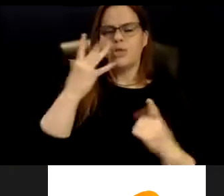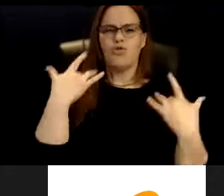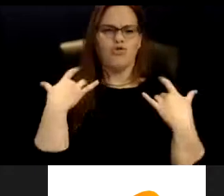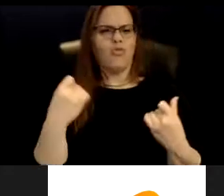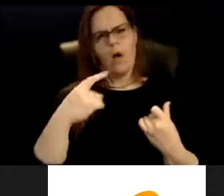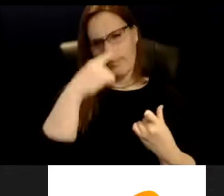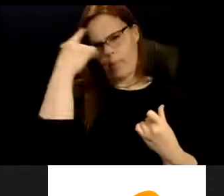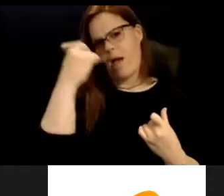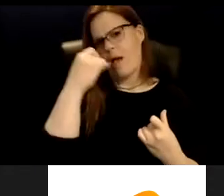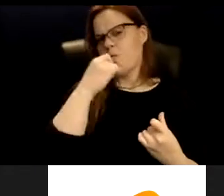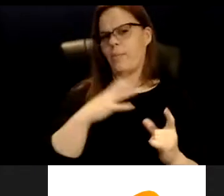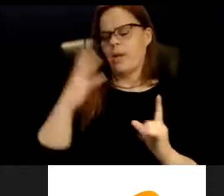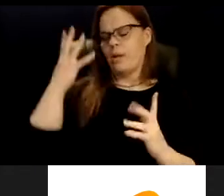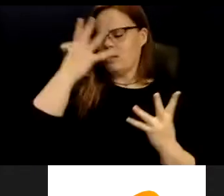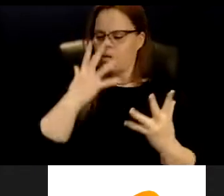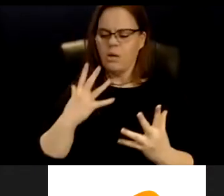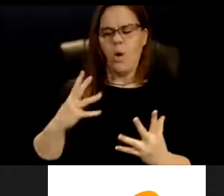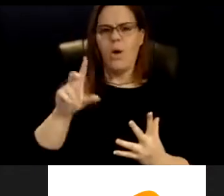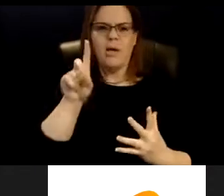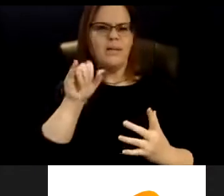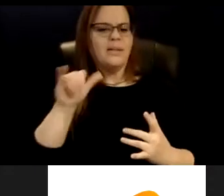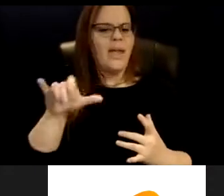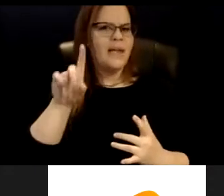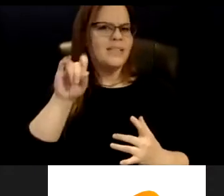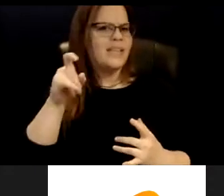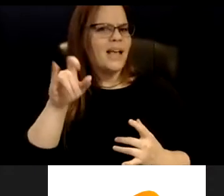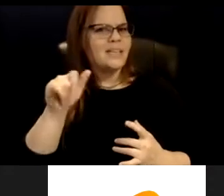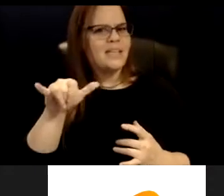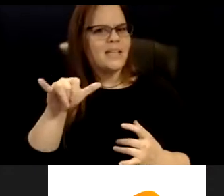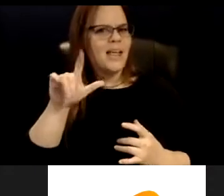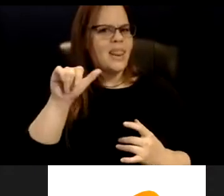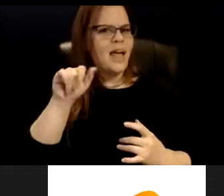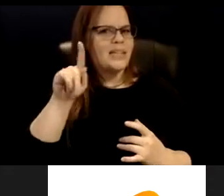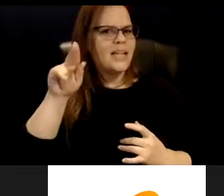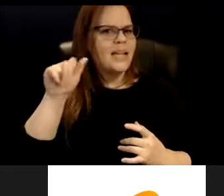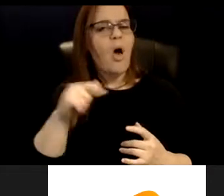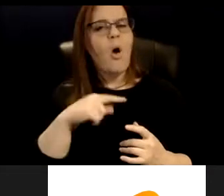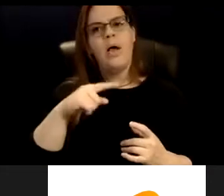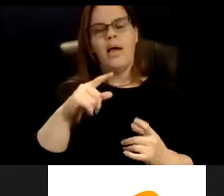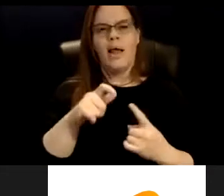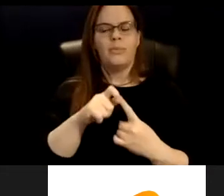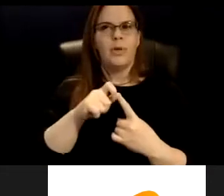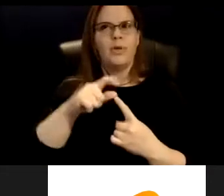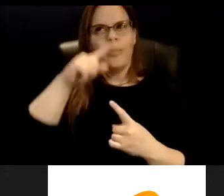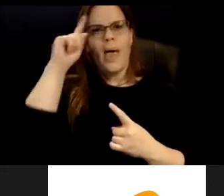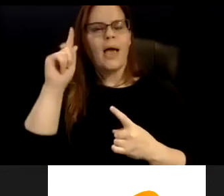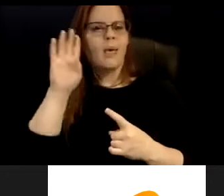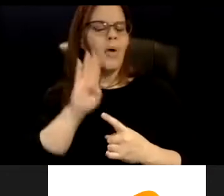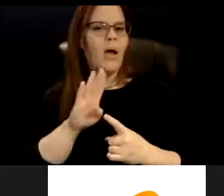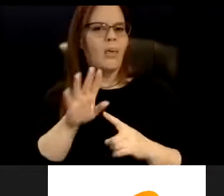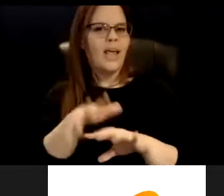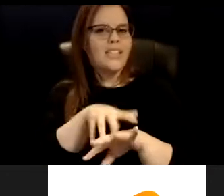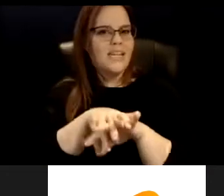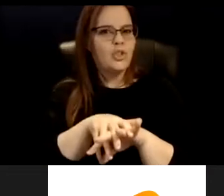deus ex machina, where Black folks are going to, especially Black, Brown, Indigenous, marginalized genders